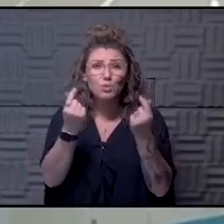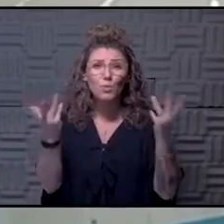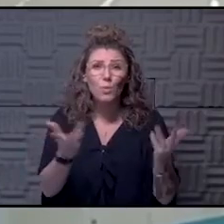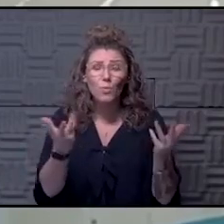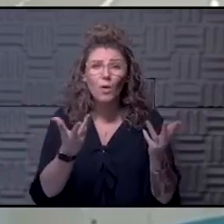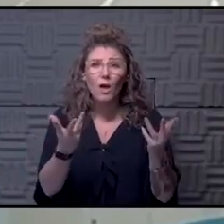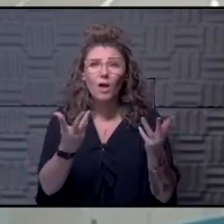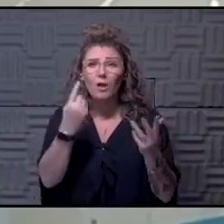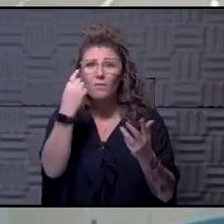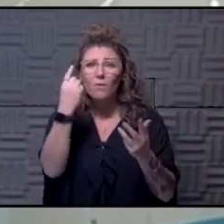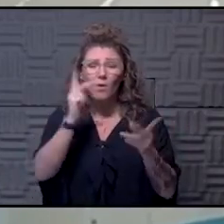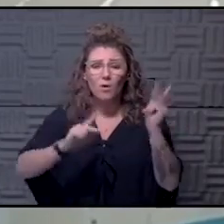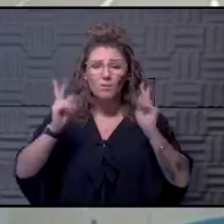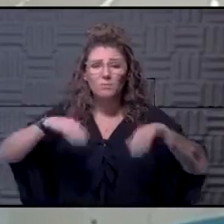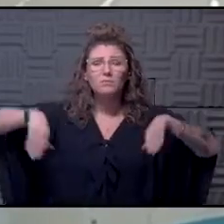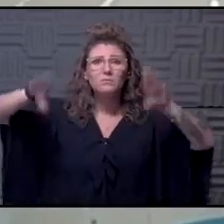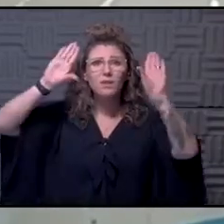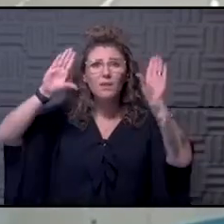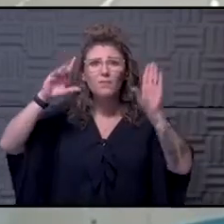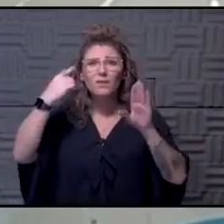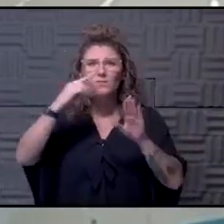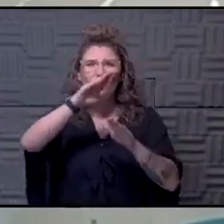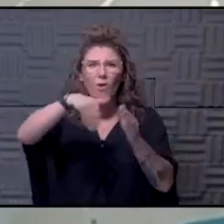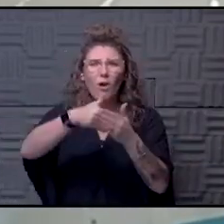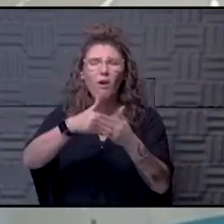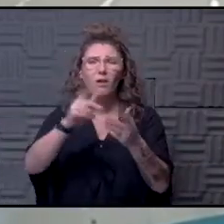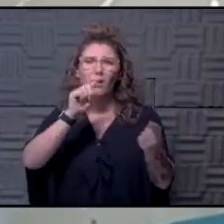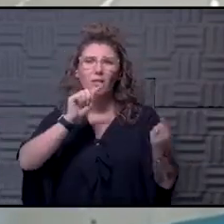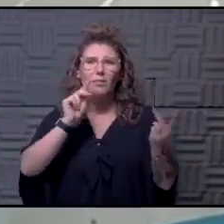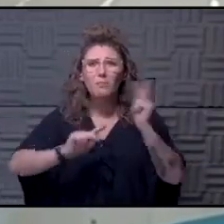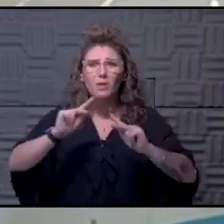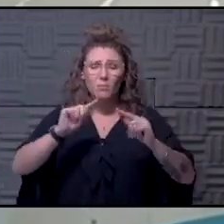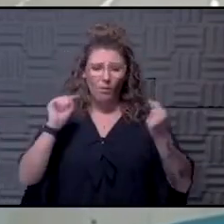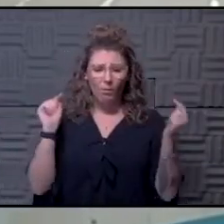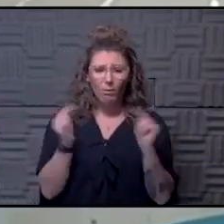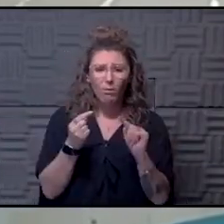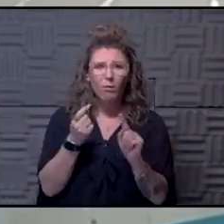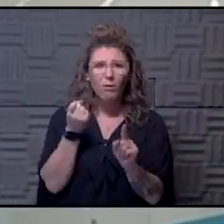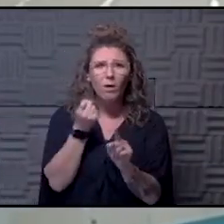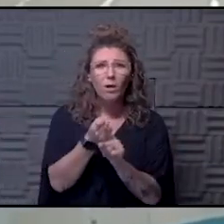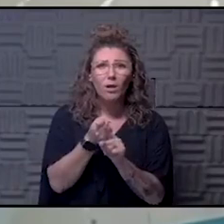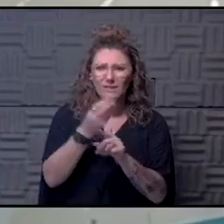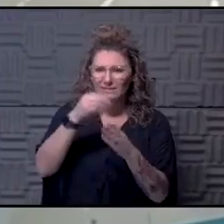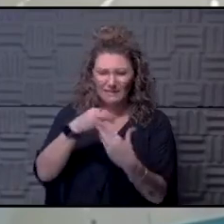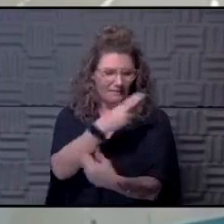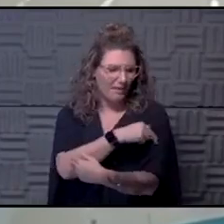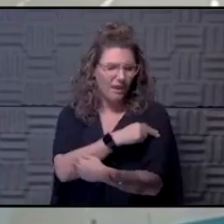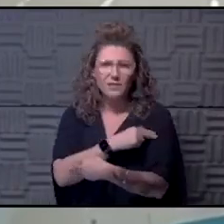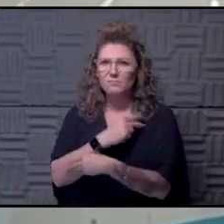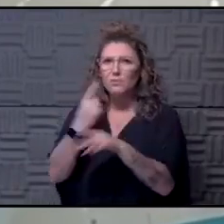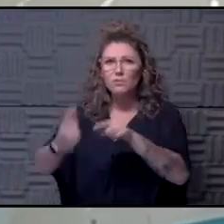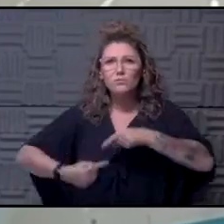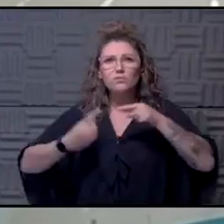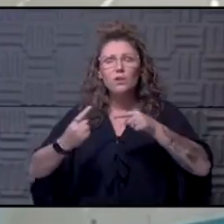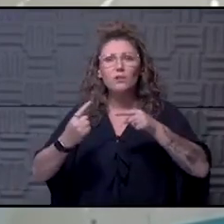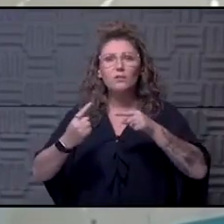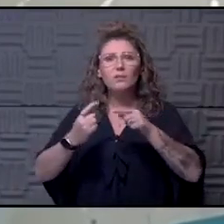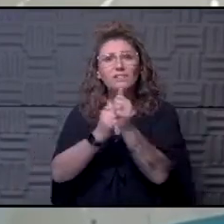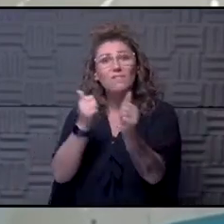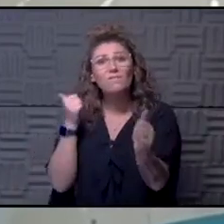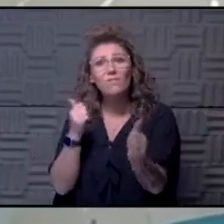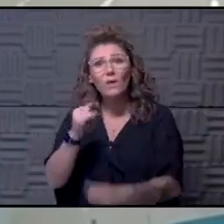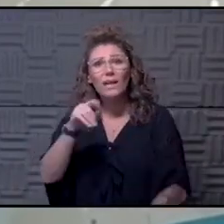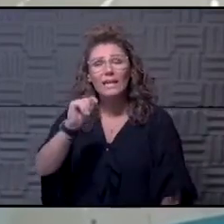sacrificing to get through it, the people that are injured and the hospitals that are struggling is to avoid it.